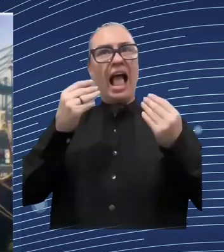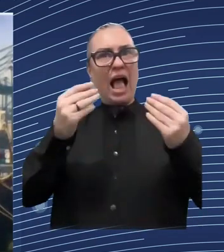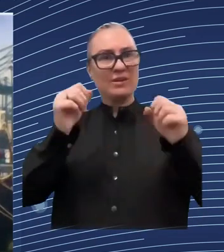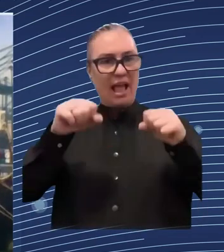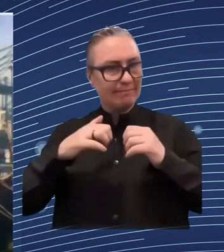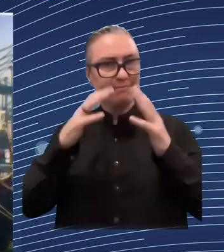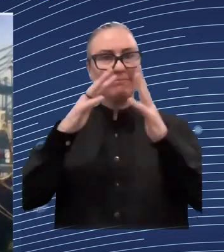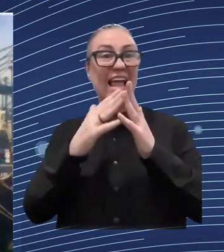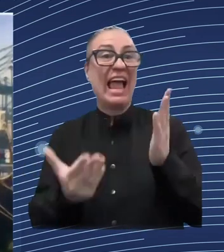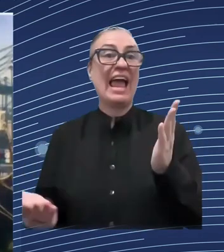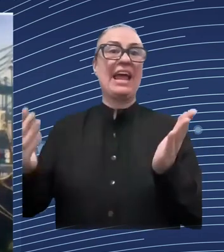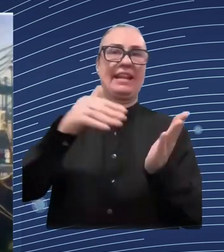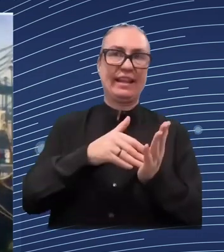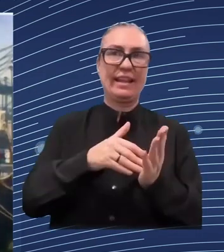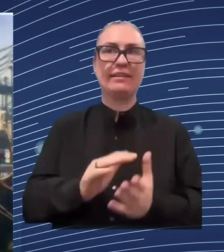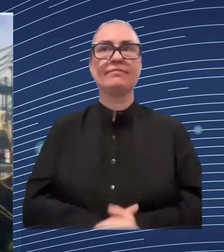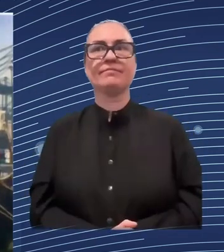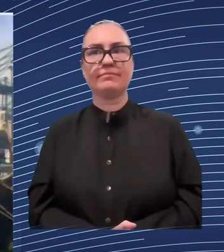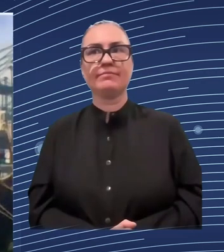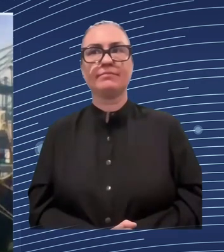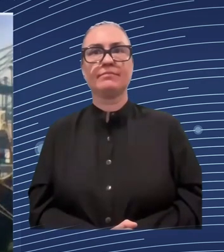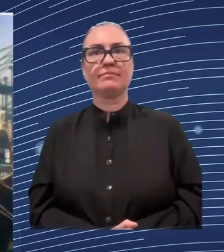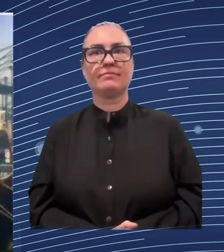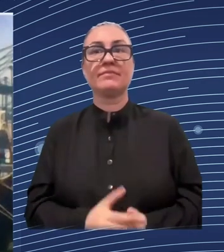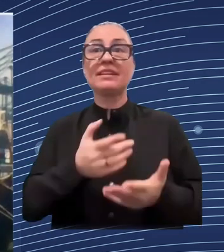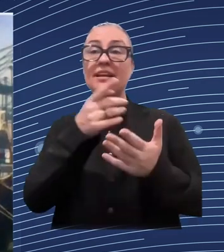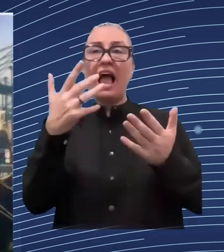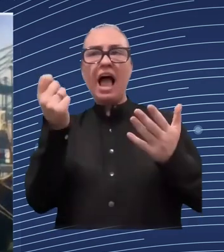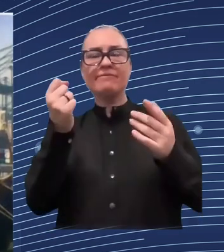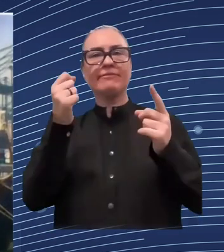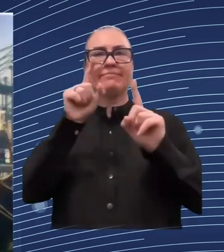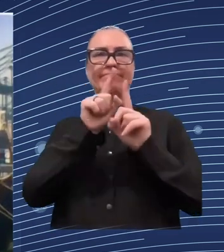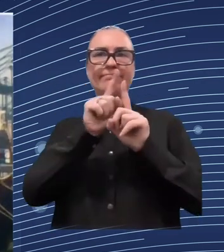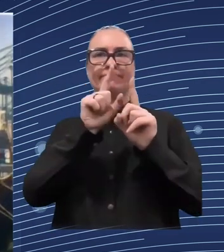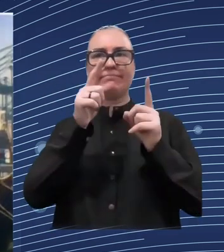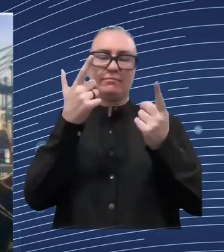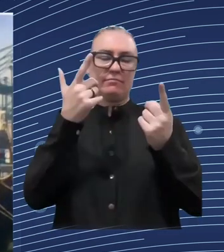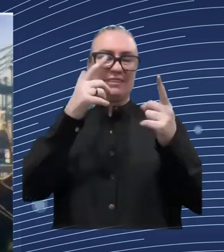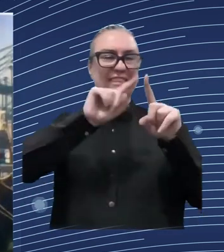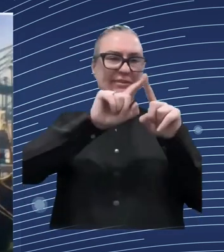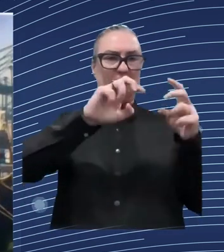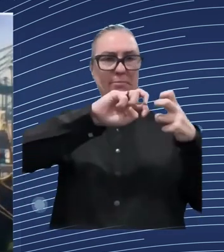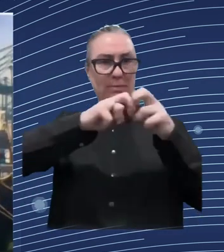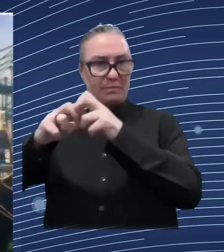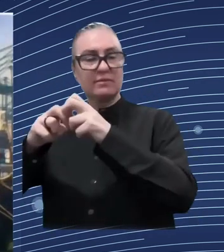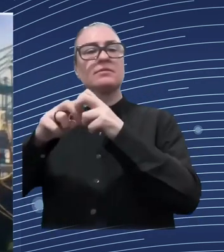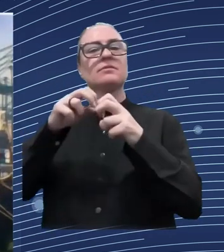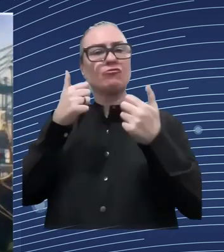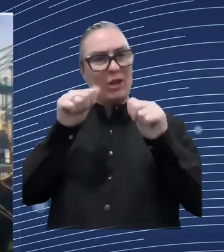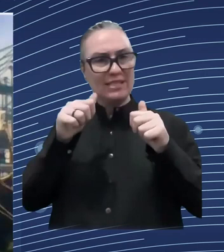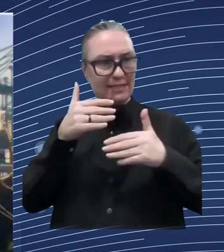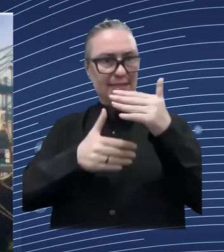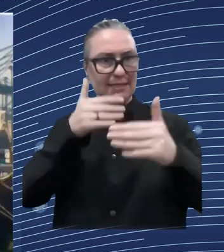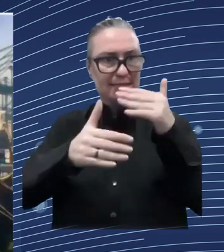people either internally or externally displaced and we have the challenge of focusing currently to the future